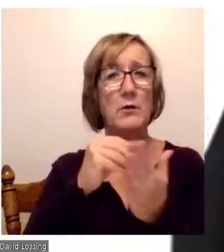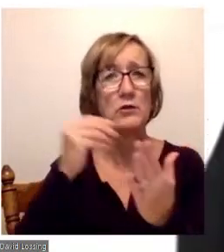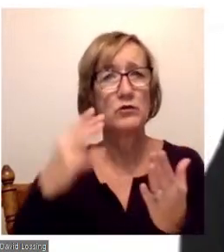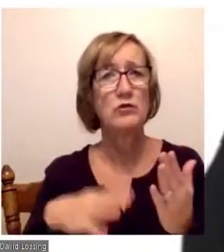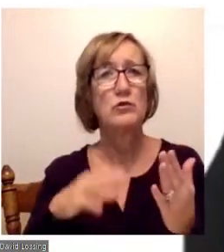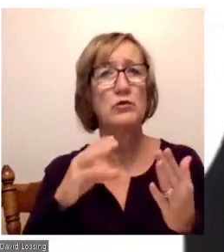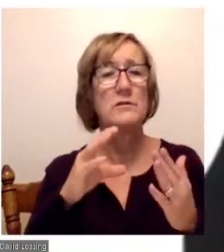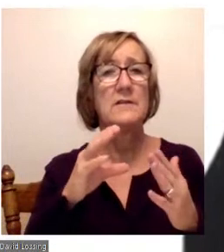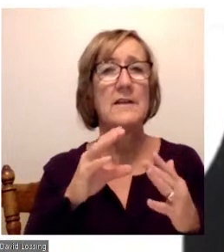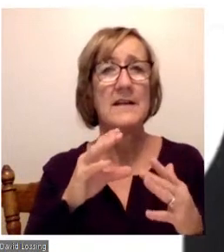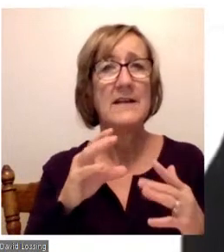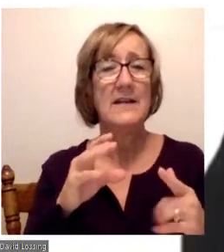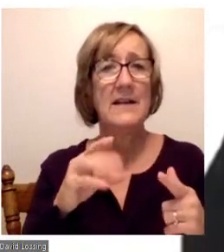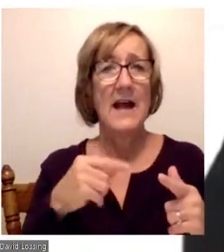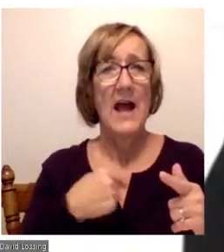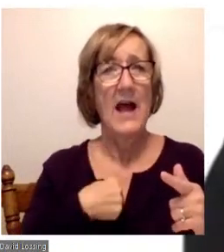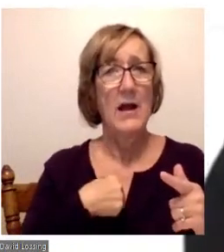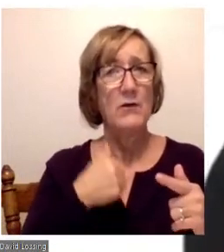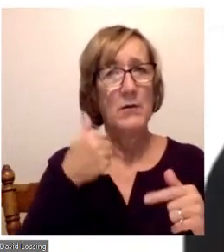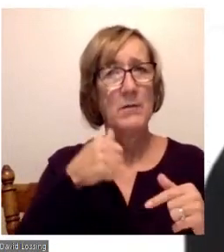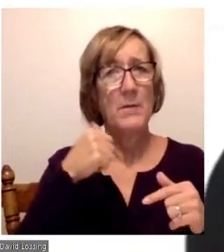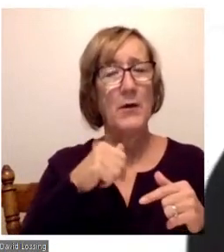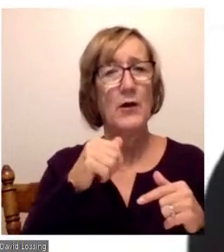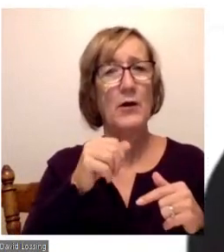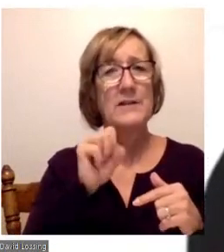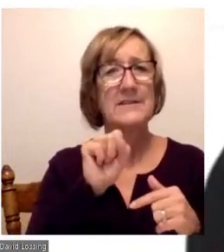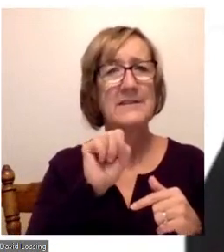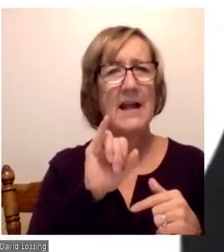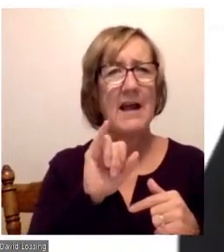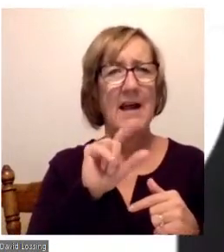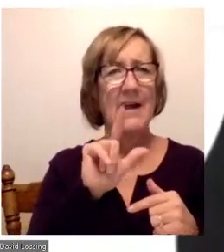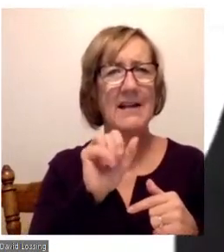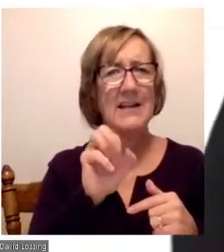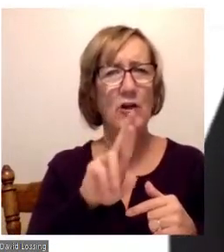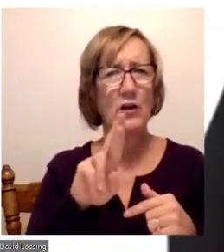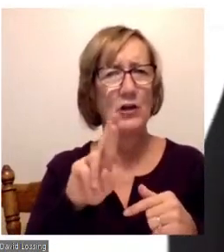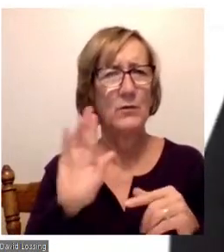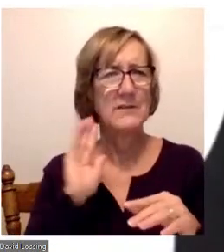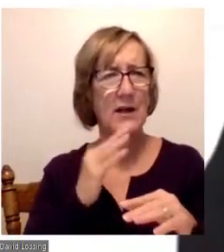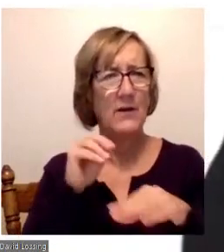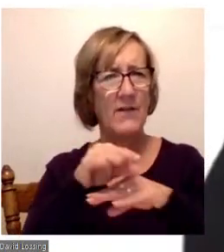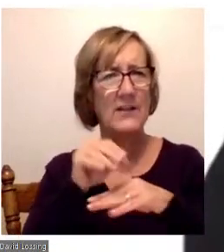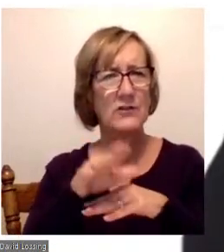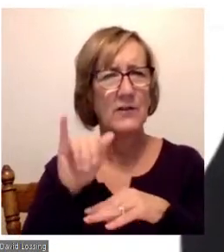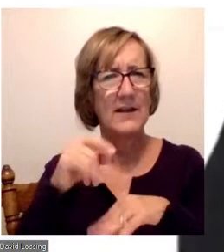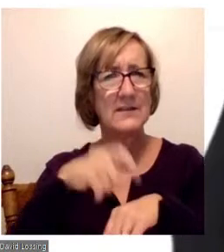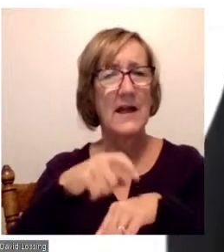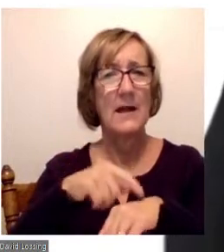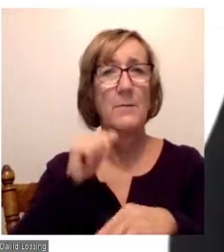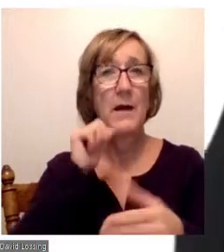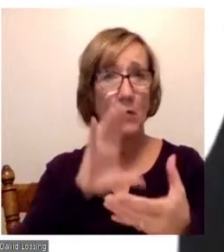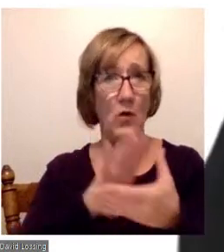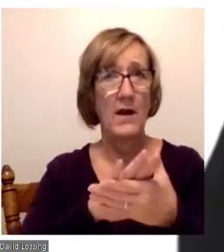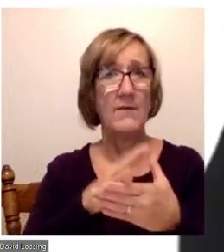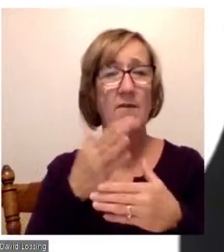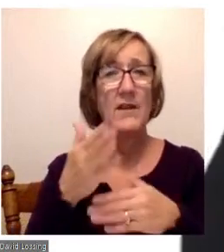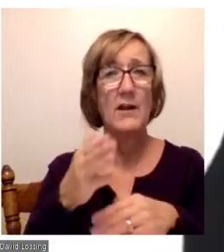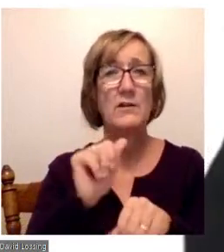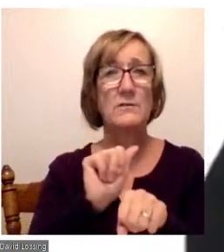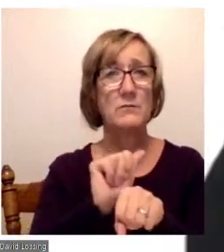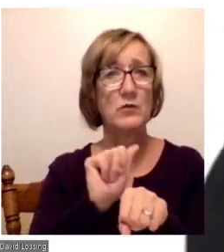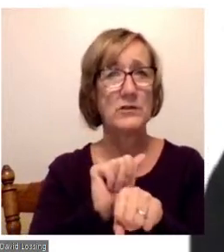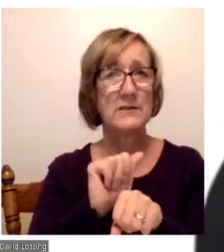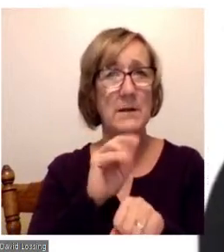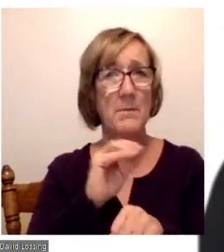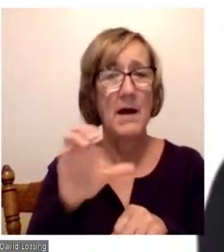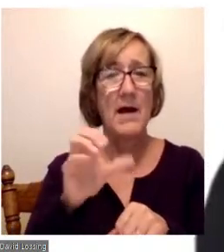longtime employees of Mott, you may remember Cy Leader was our advisor at that time. I met my wife at Mott back in 1983,